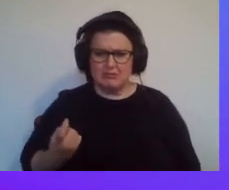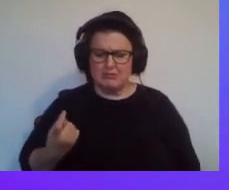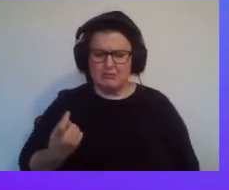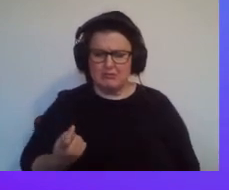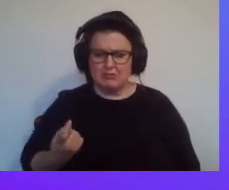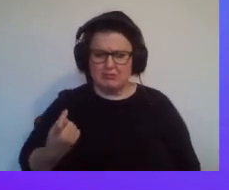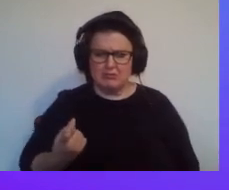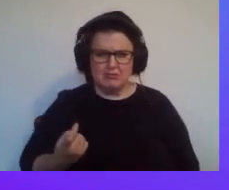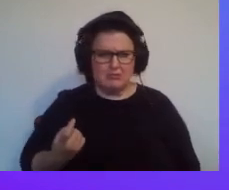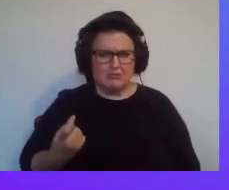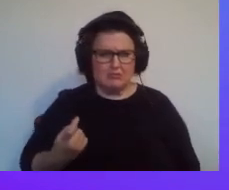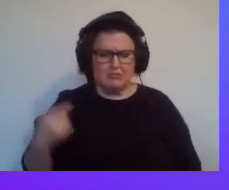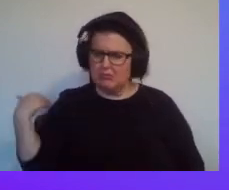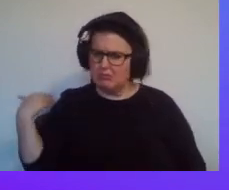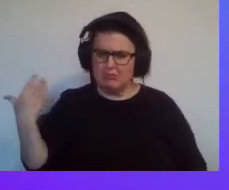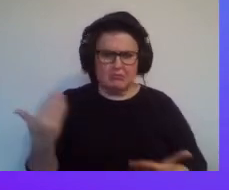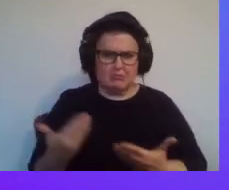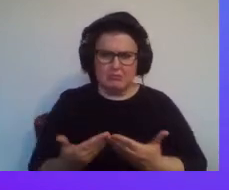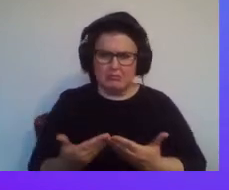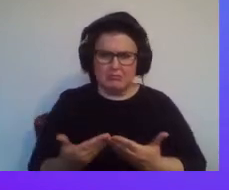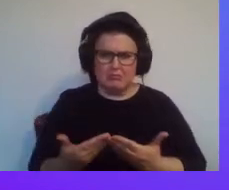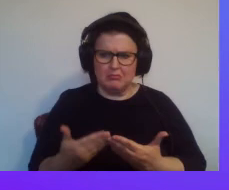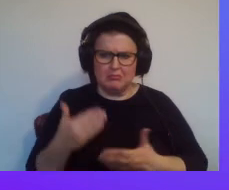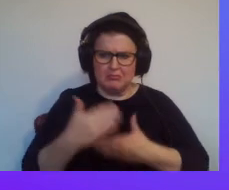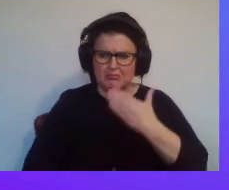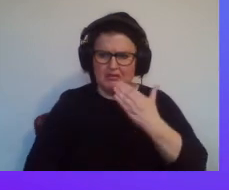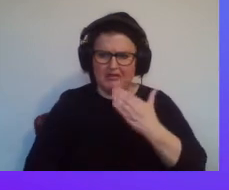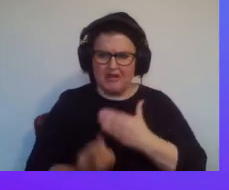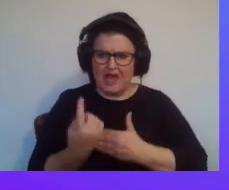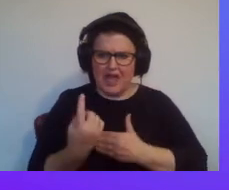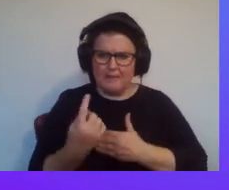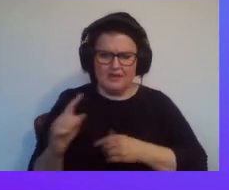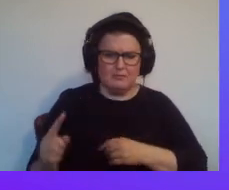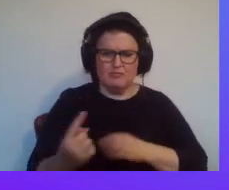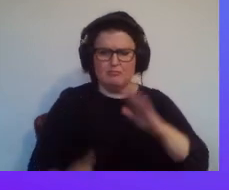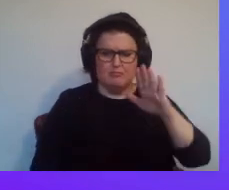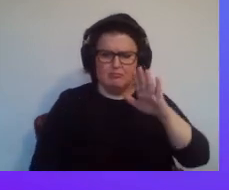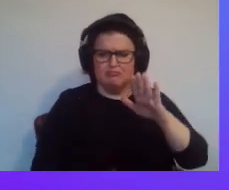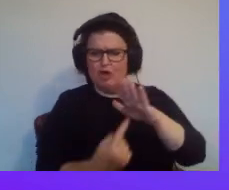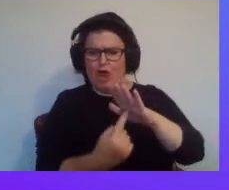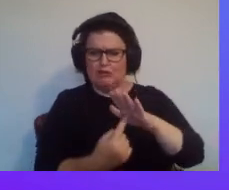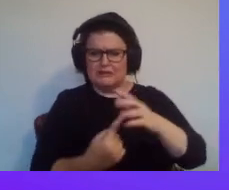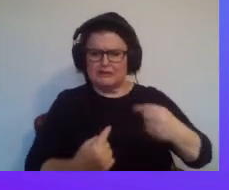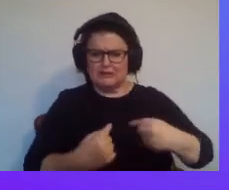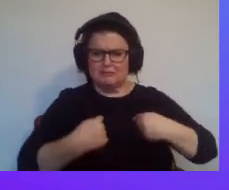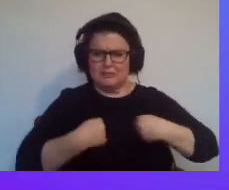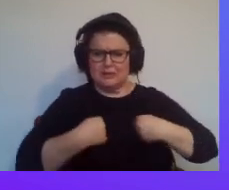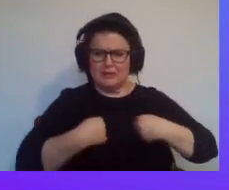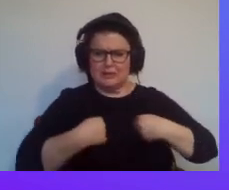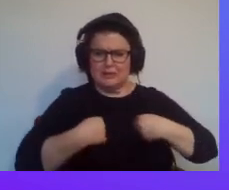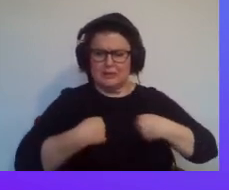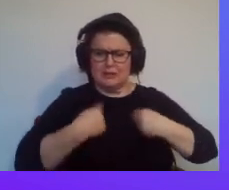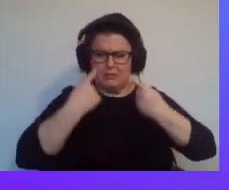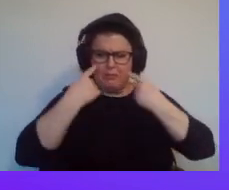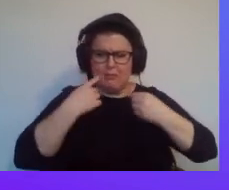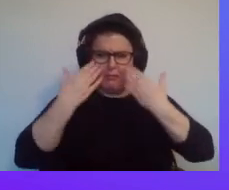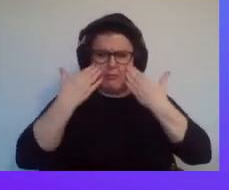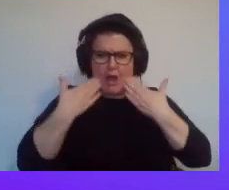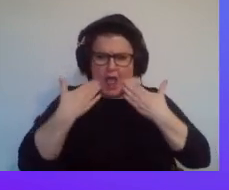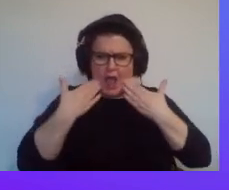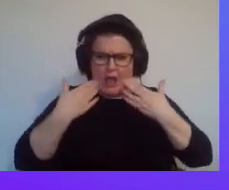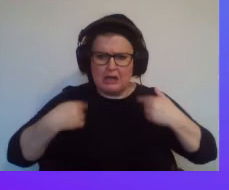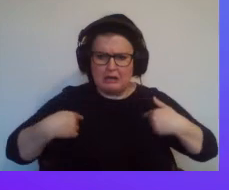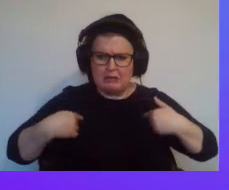work from the point of view. And as I say, this is something Professor Kevin Fenton said when he came onto my show on BBC Radio London, which is